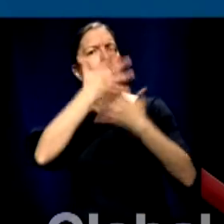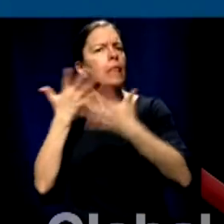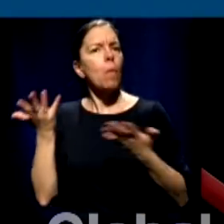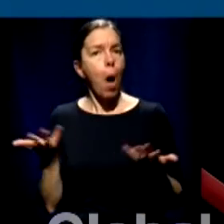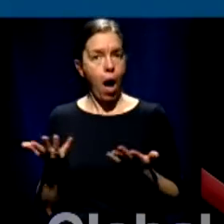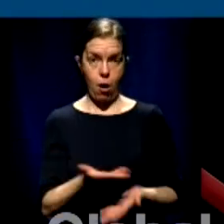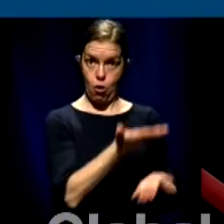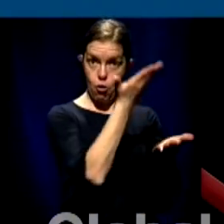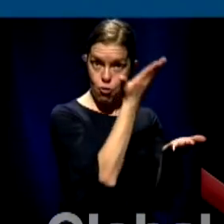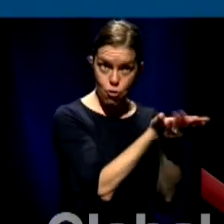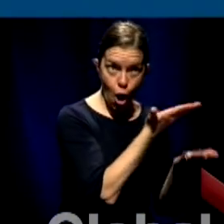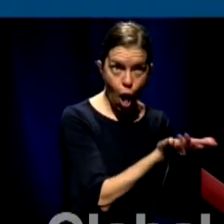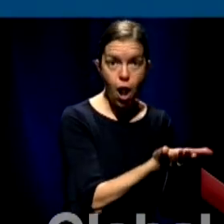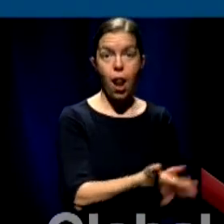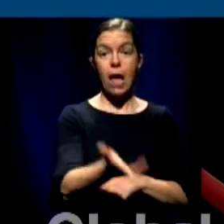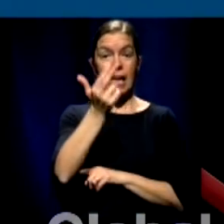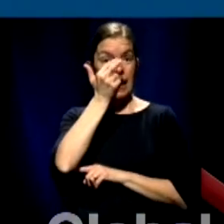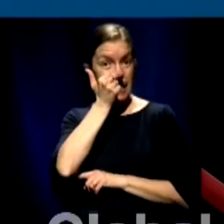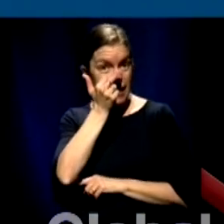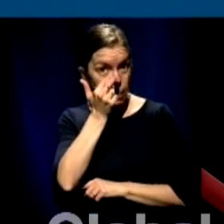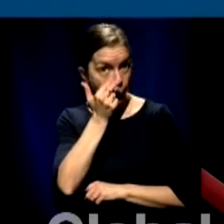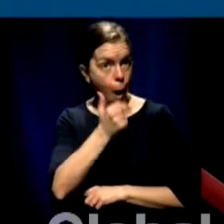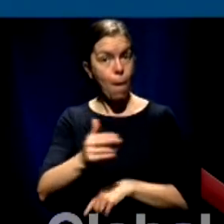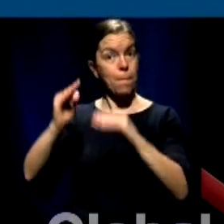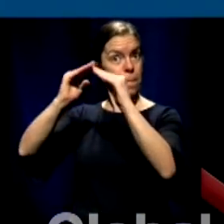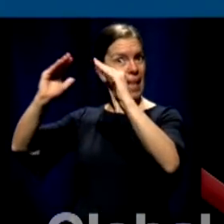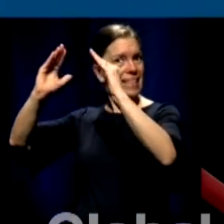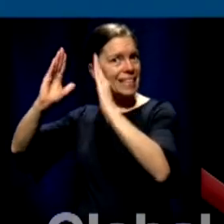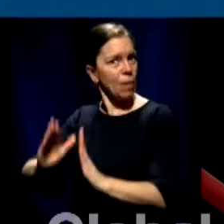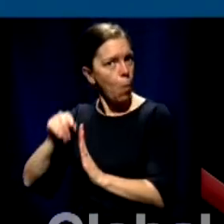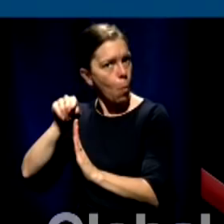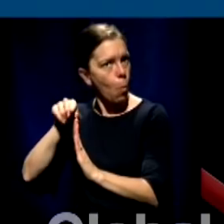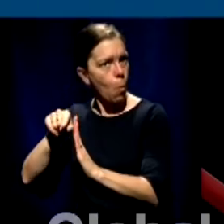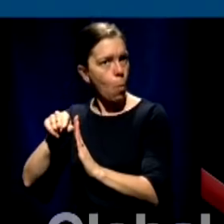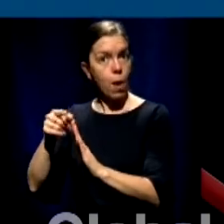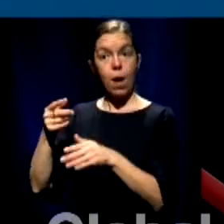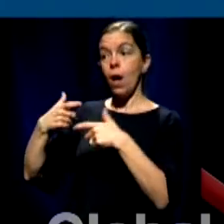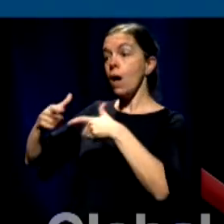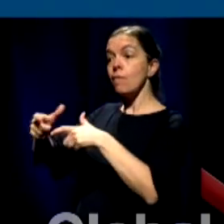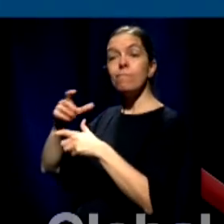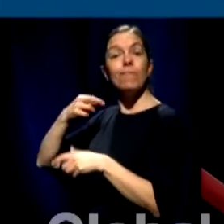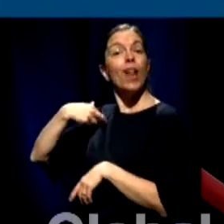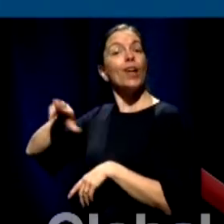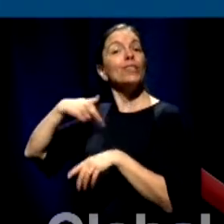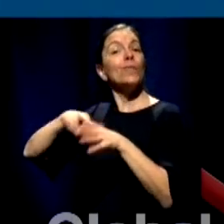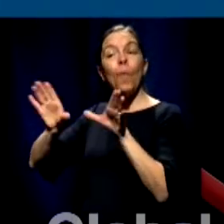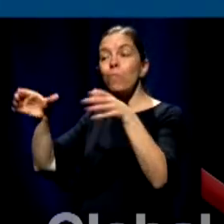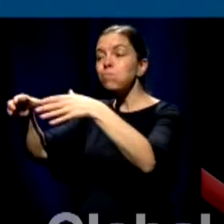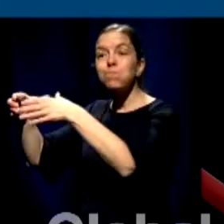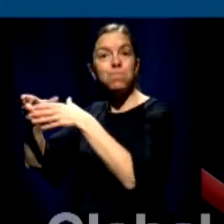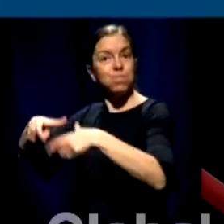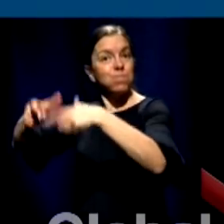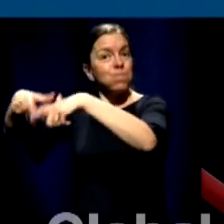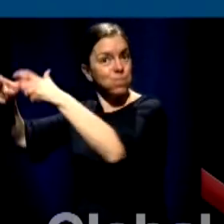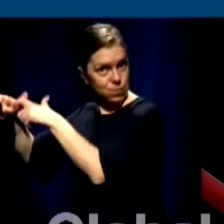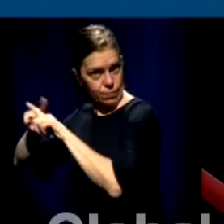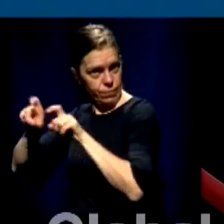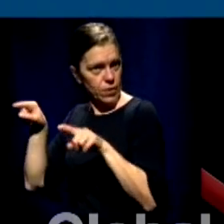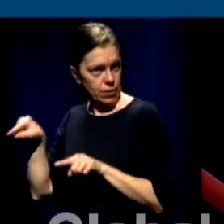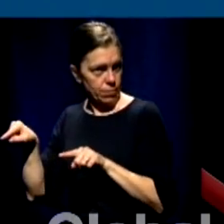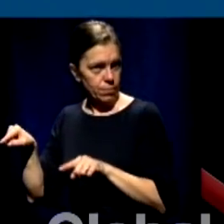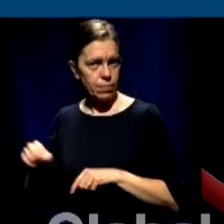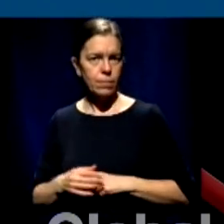places of worship homes and so we've tried to look at the measures